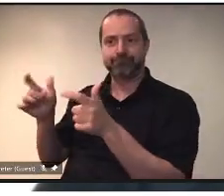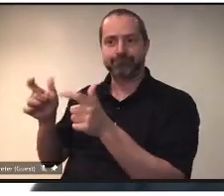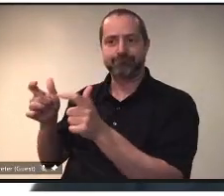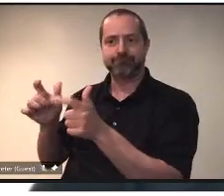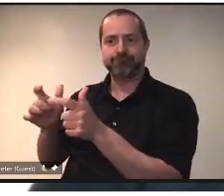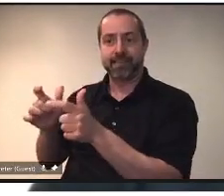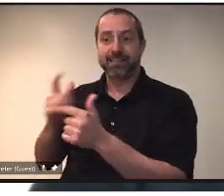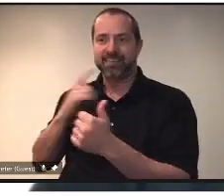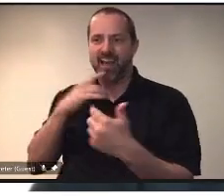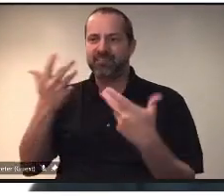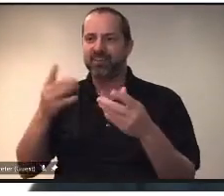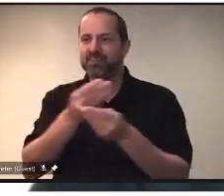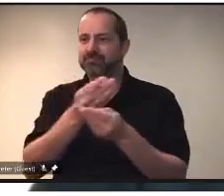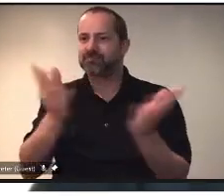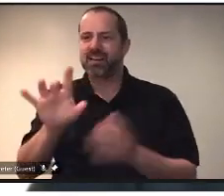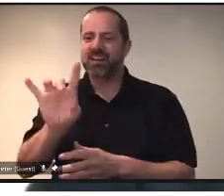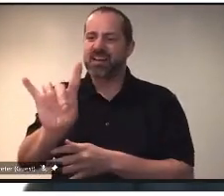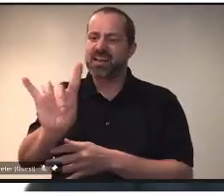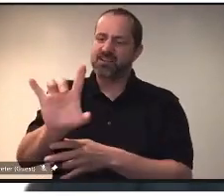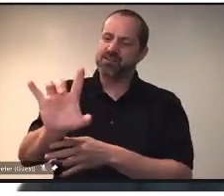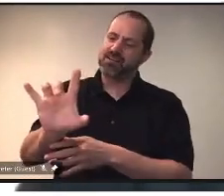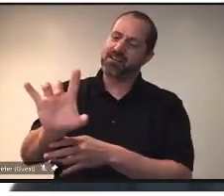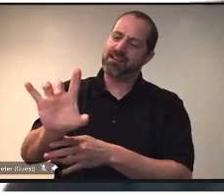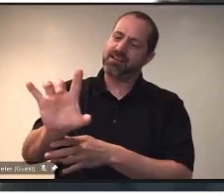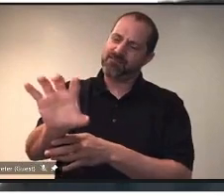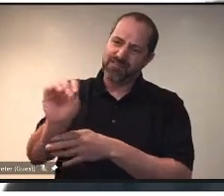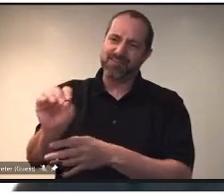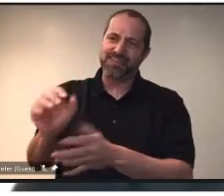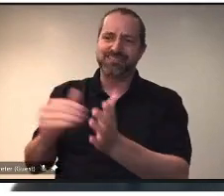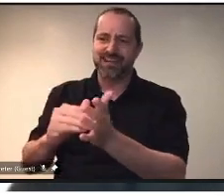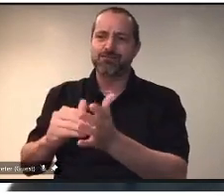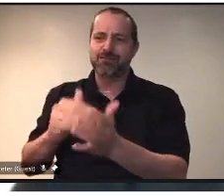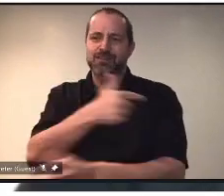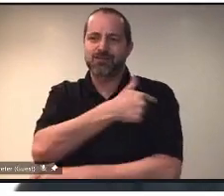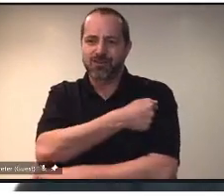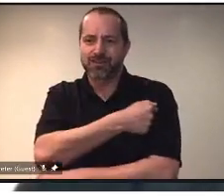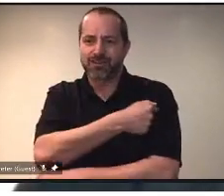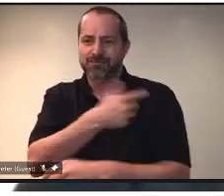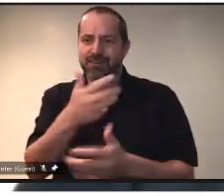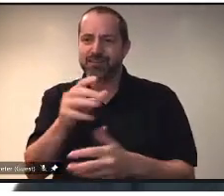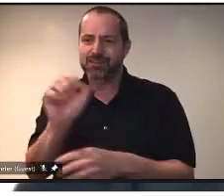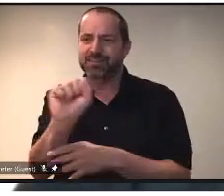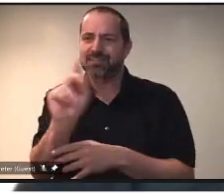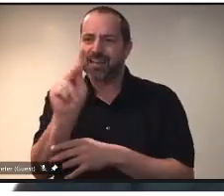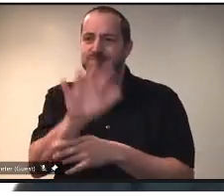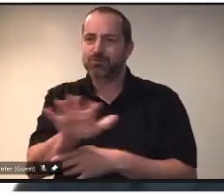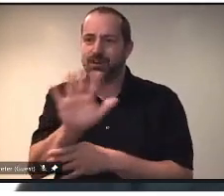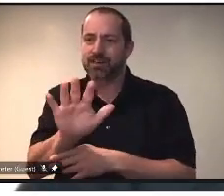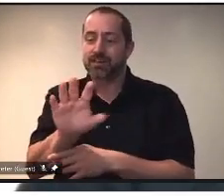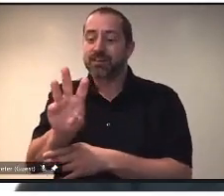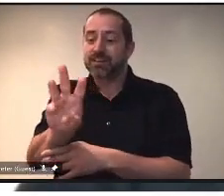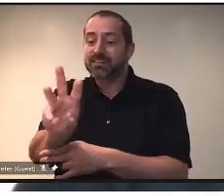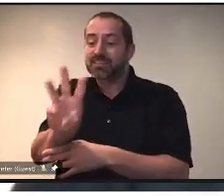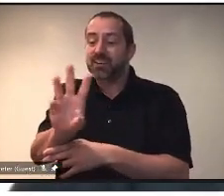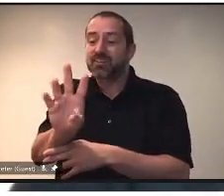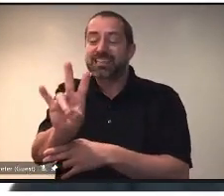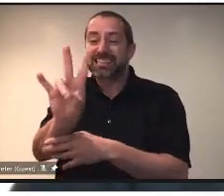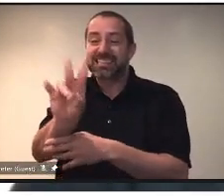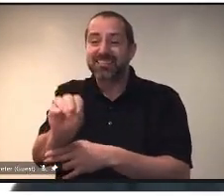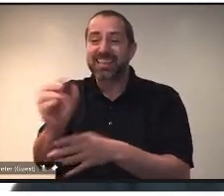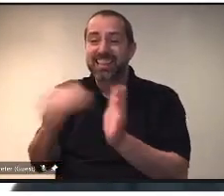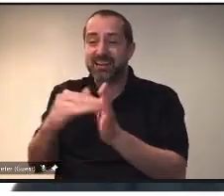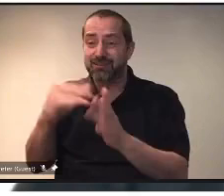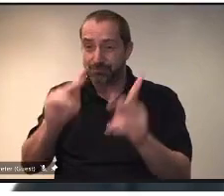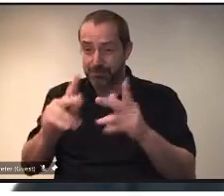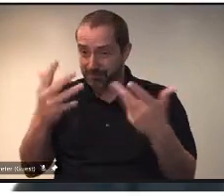shots in Saskatchewan. More than 672,000 people have received their first shot. And more than